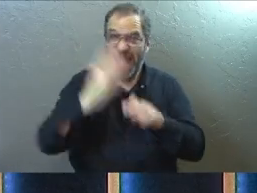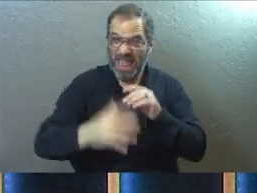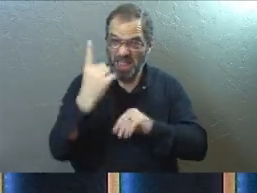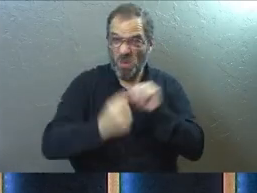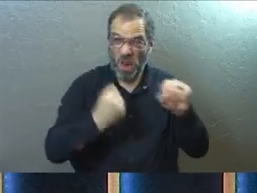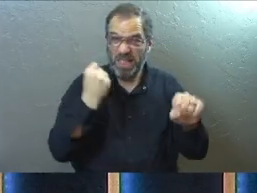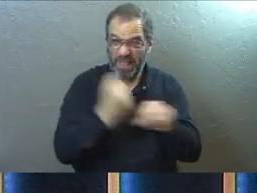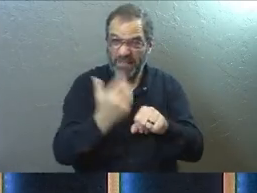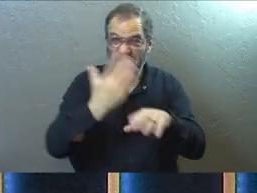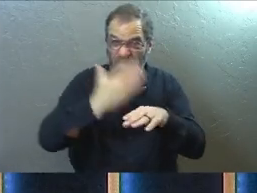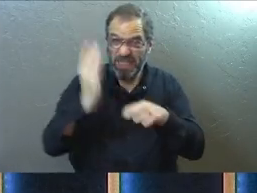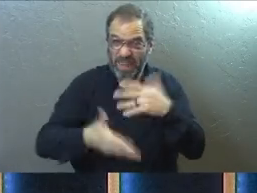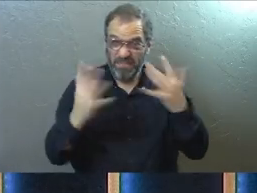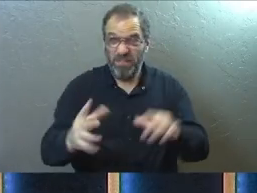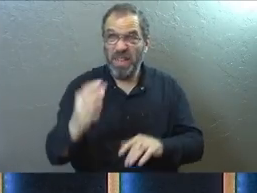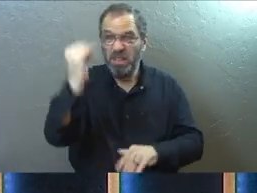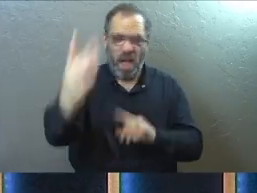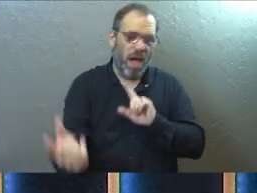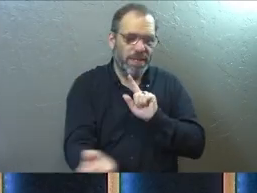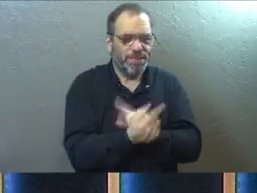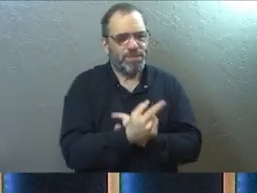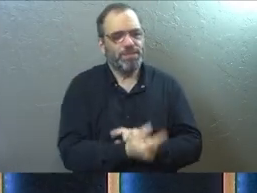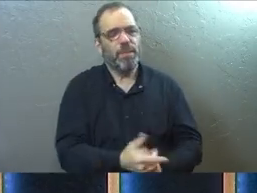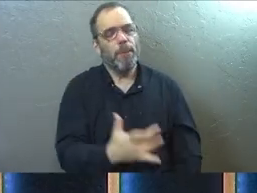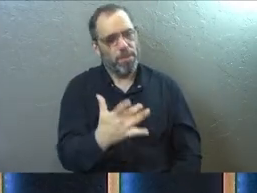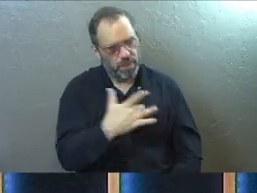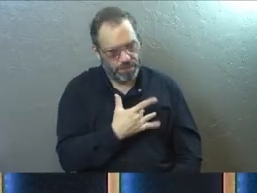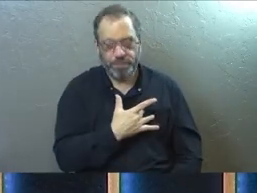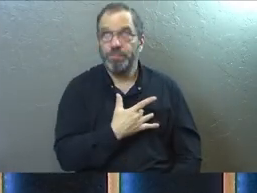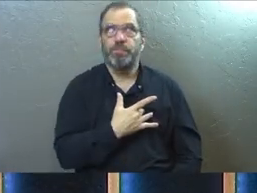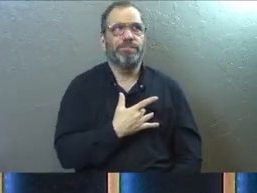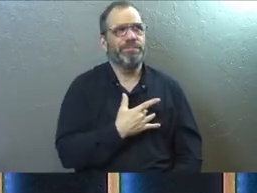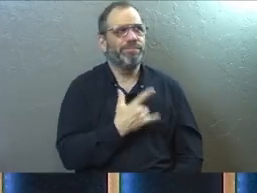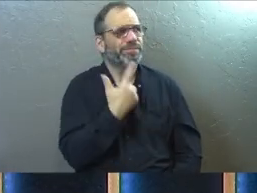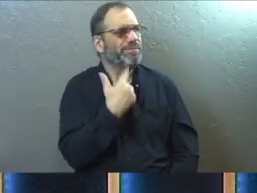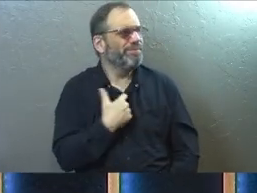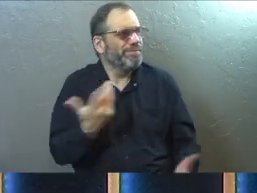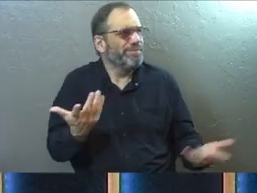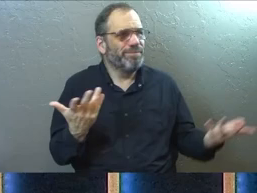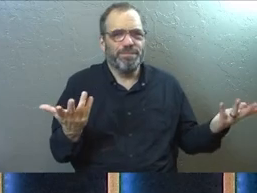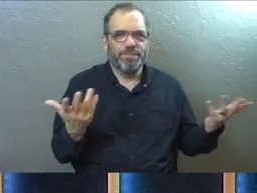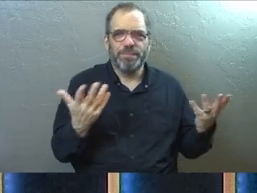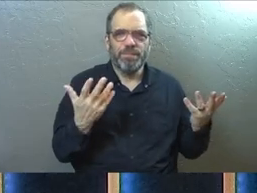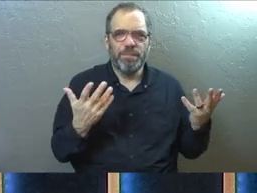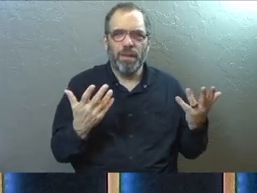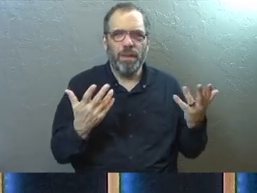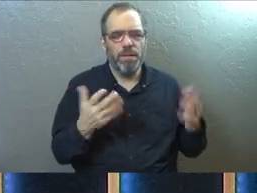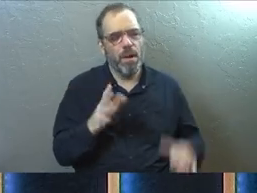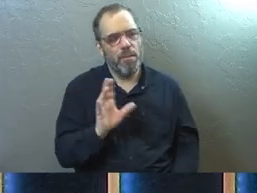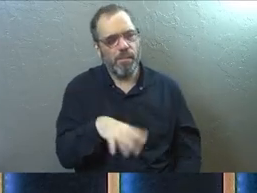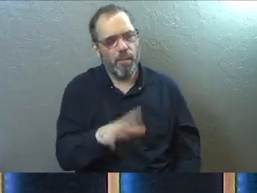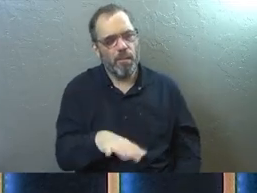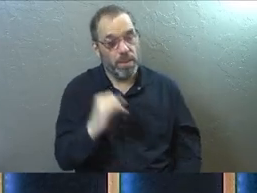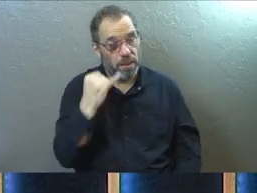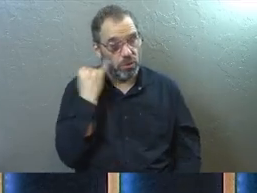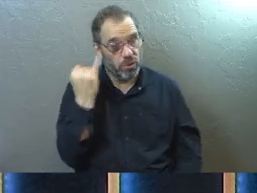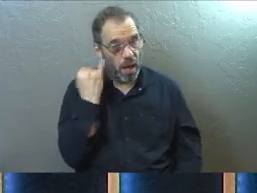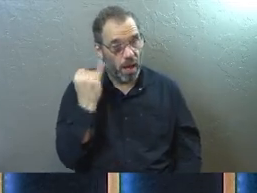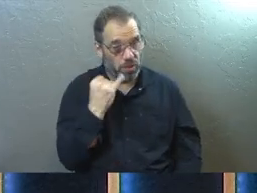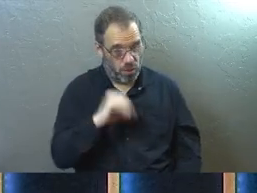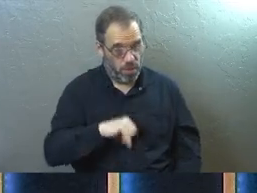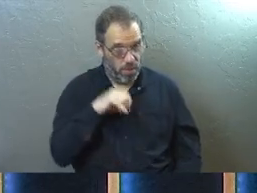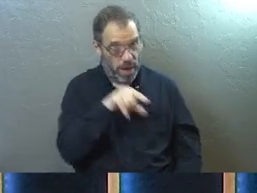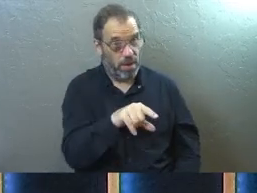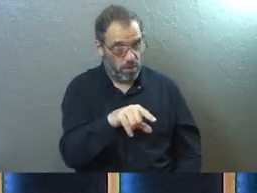end of that year and just led me, spoke to me, I don't know what, and said, the pride